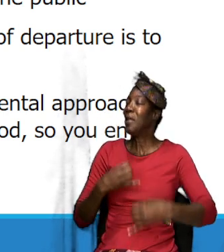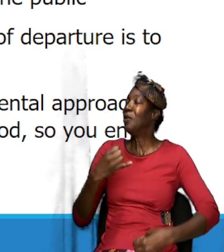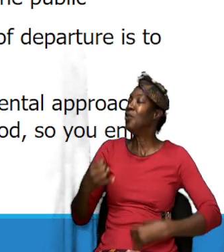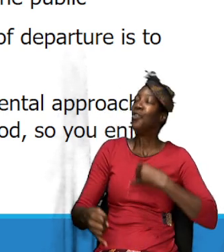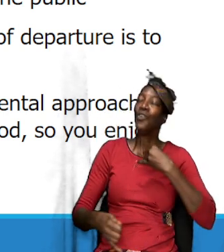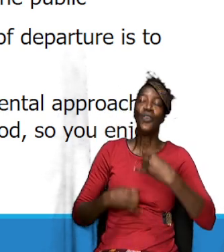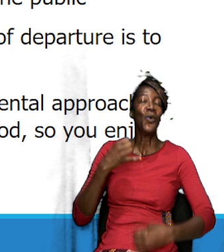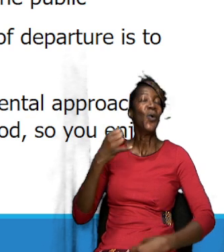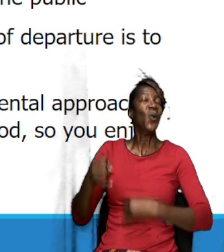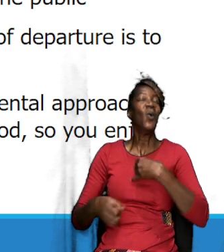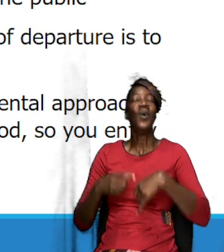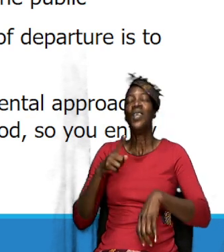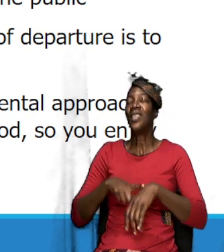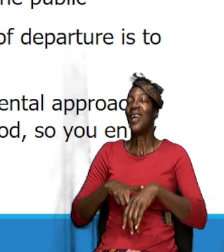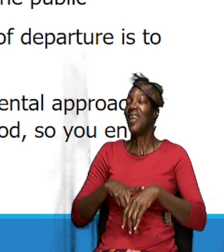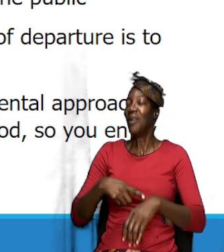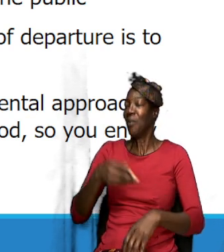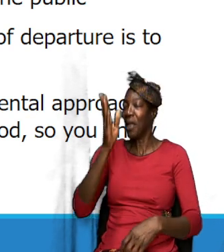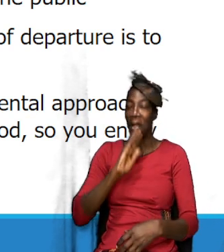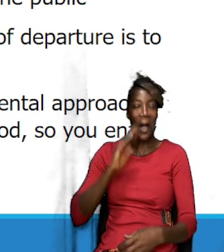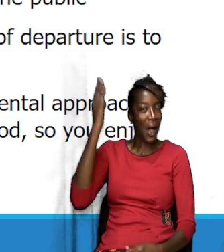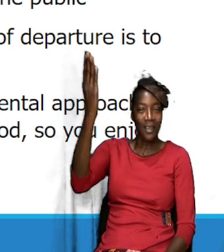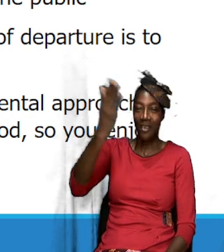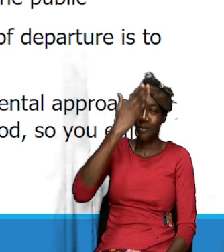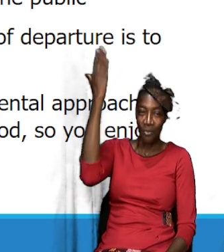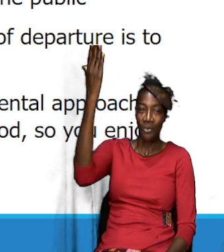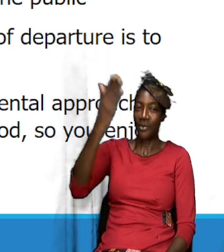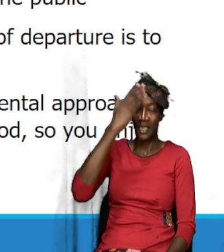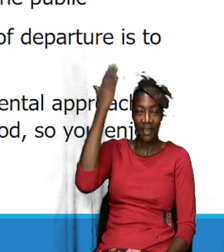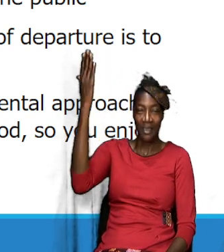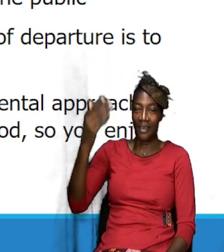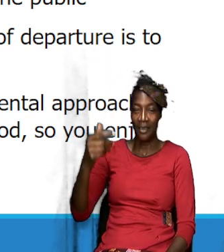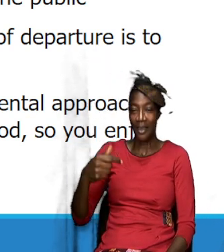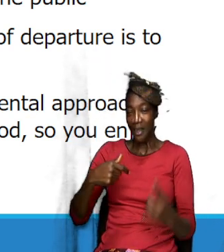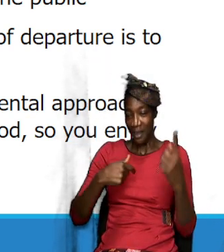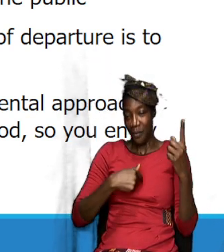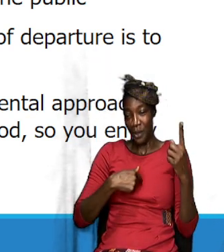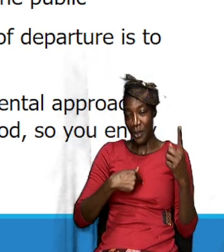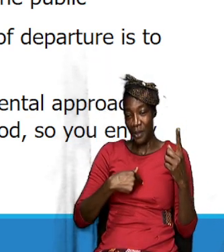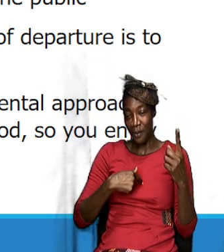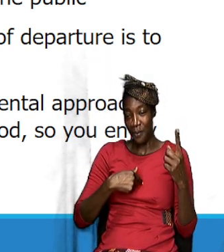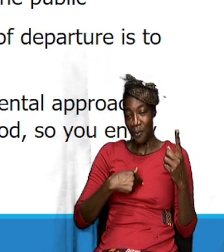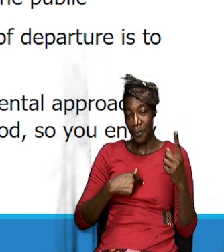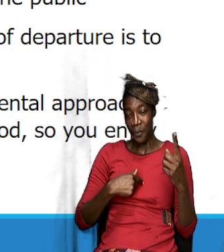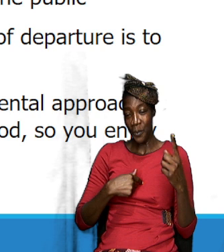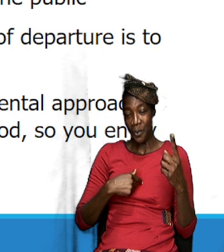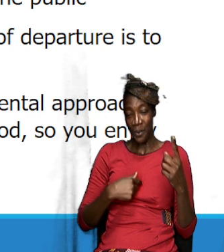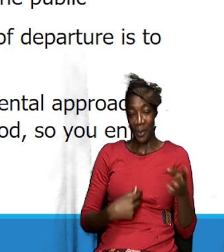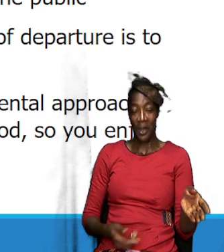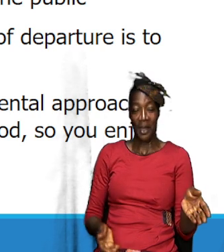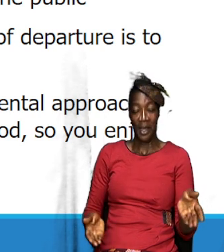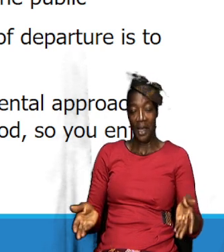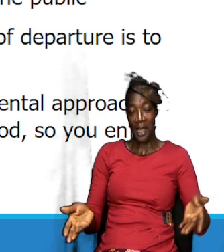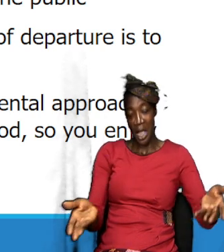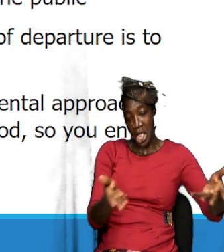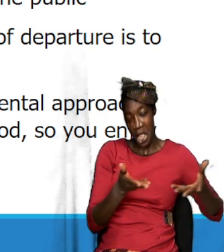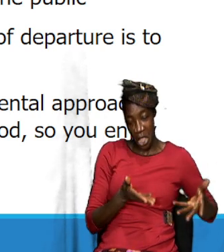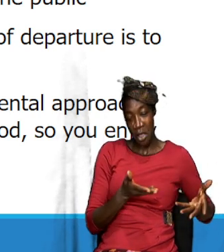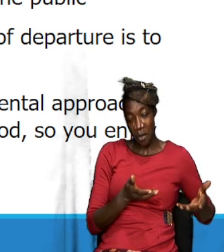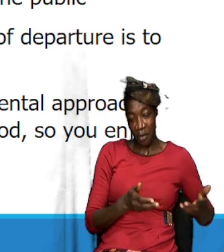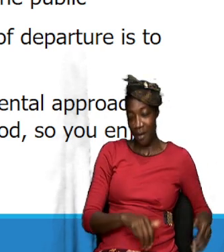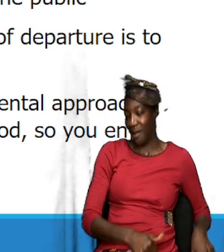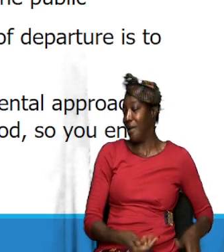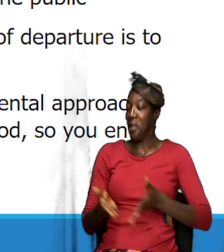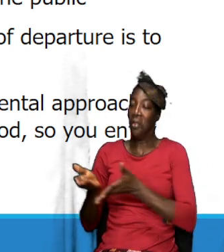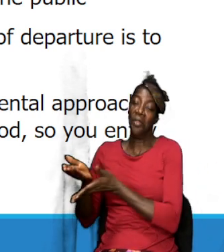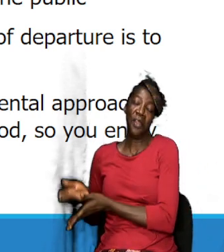time in his presence. You know, I have been on both sides of the fence. And I want you to find that scripture, Isaiah